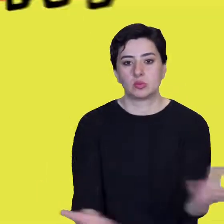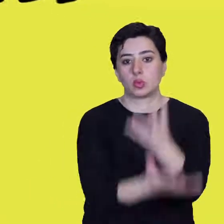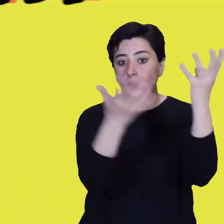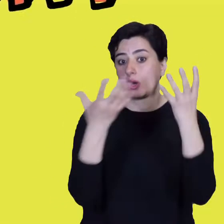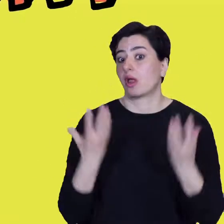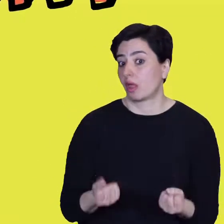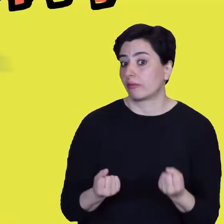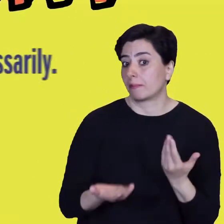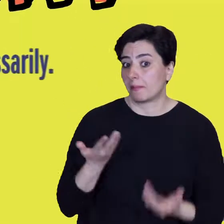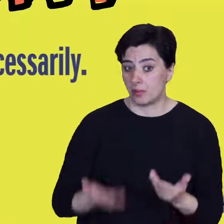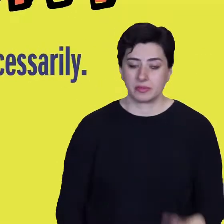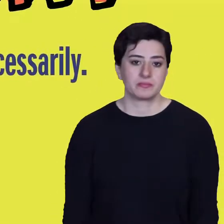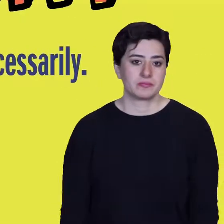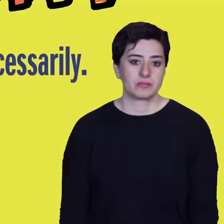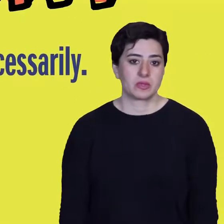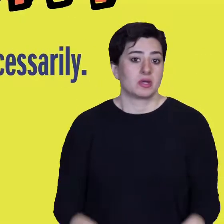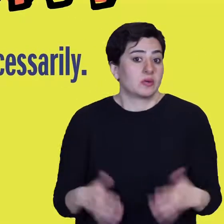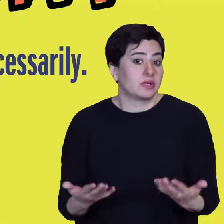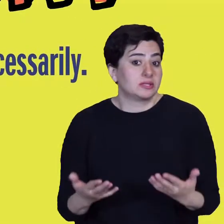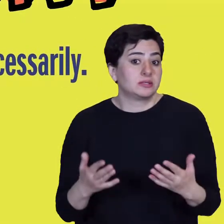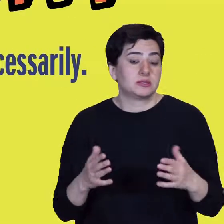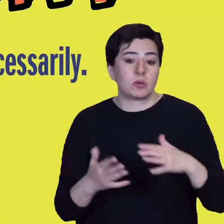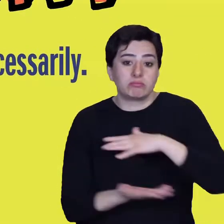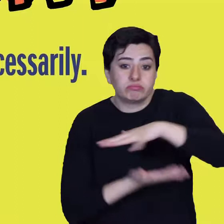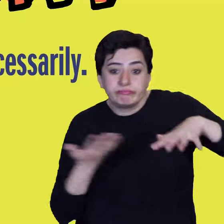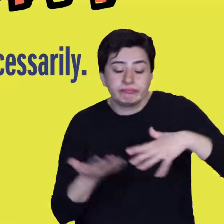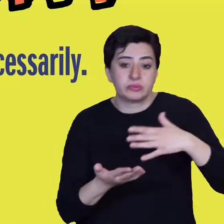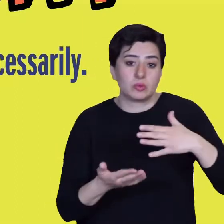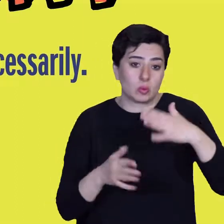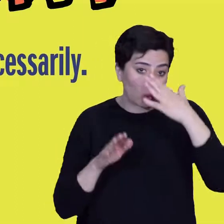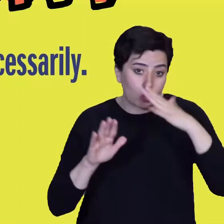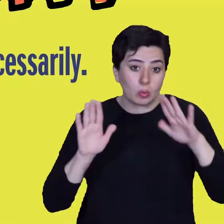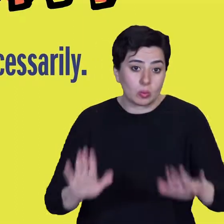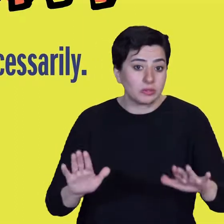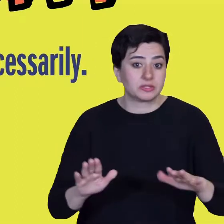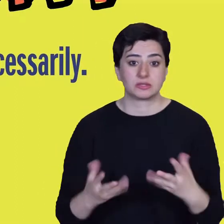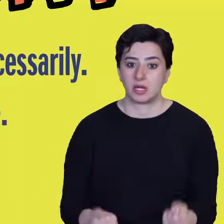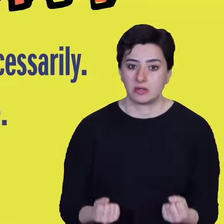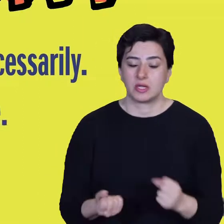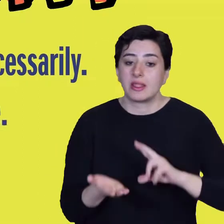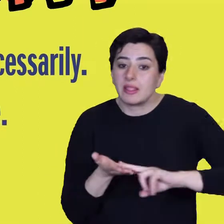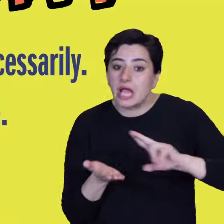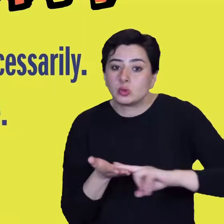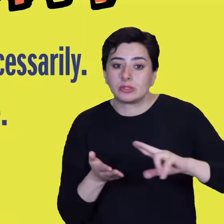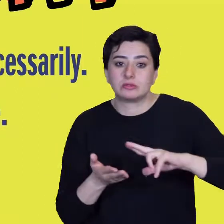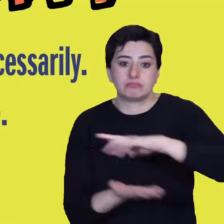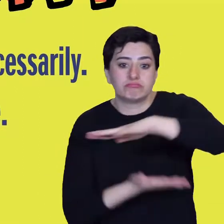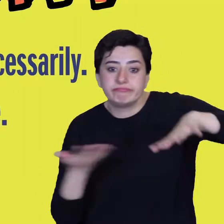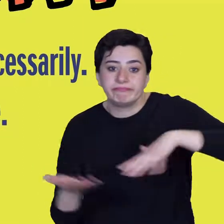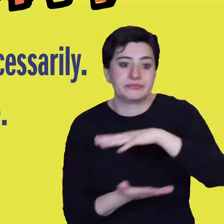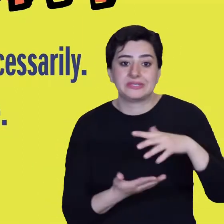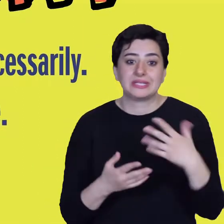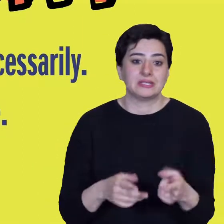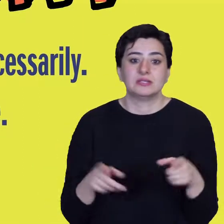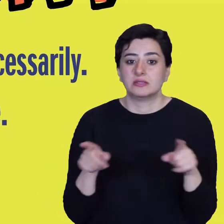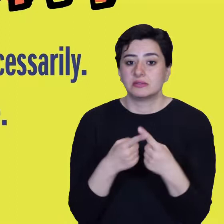disaster? A hazard can turn into a disaster, but not necessarily. Several things must happen at the same time.